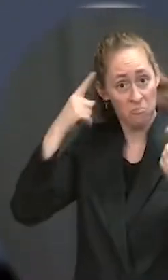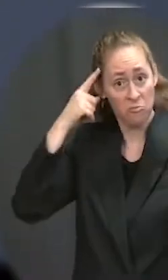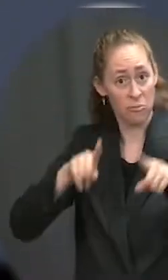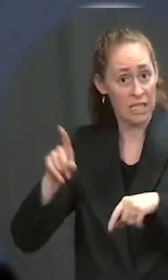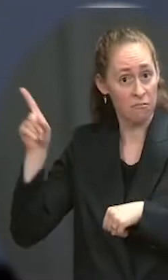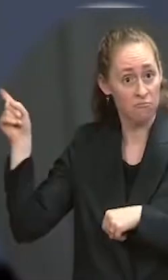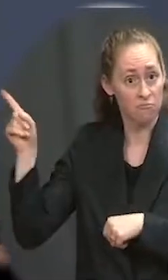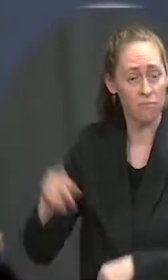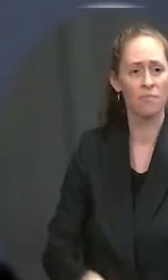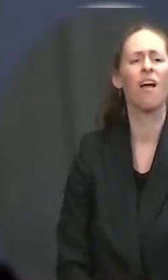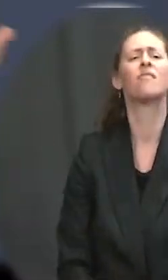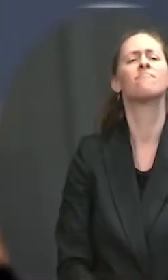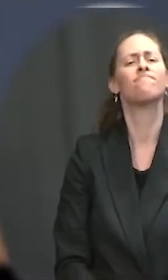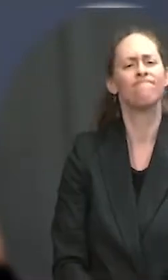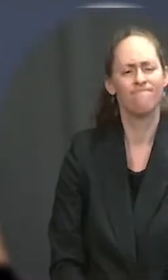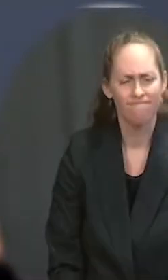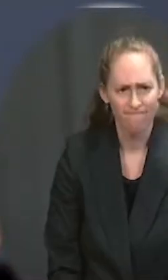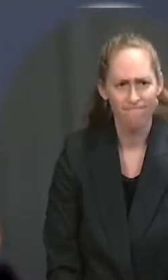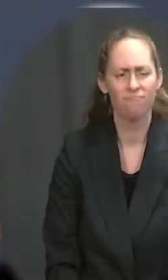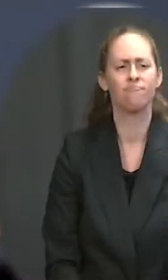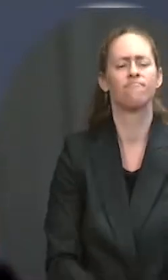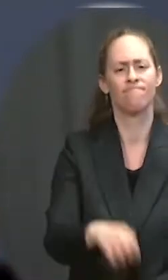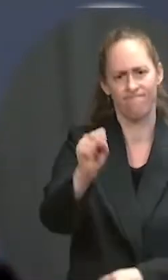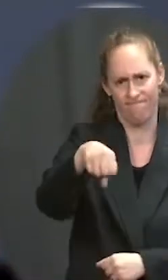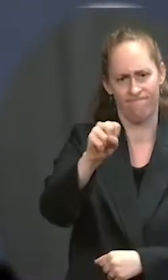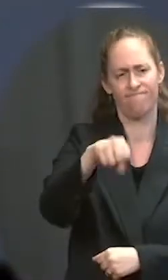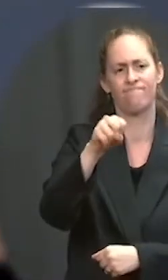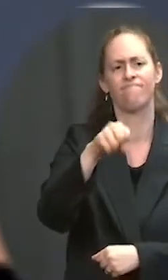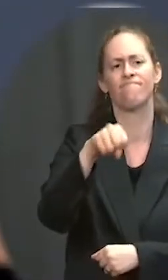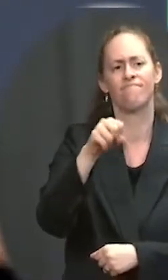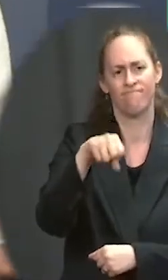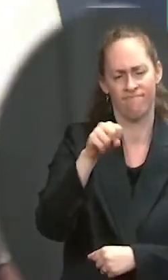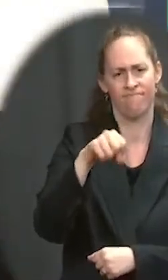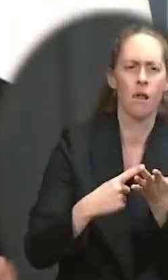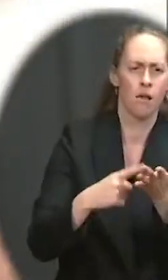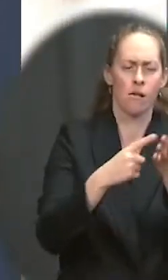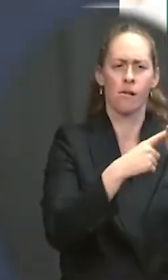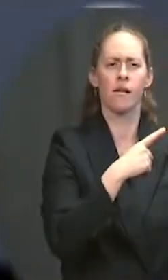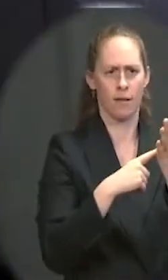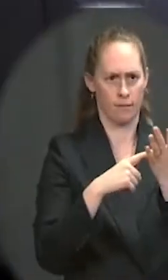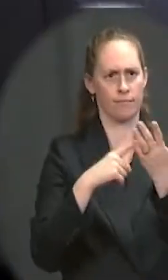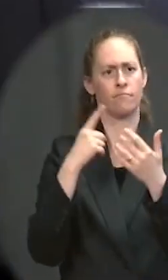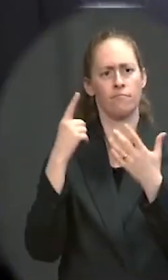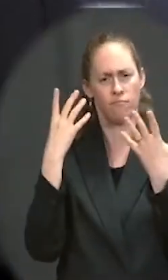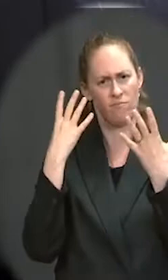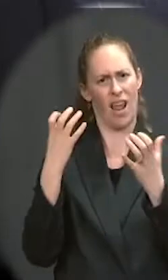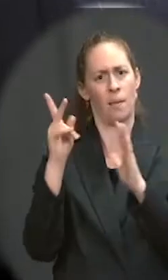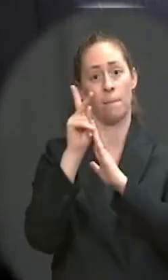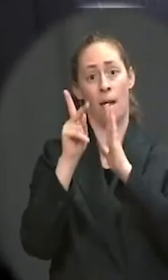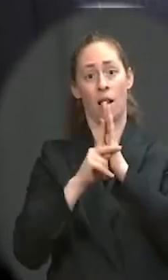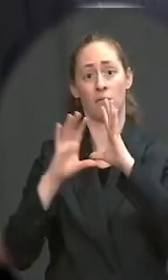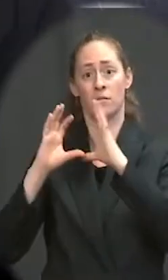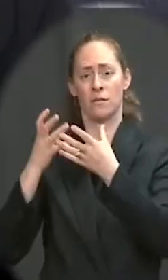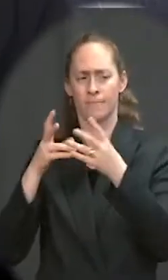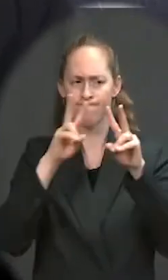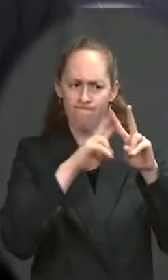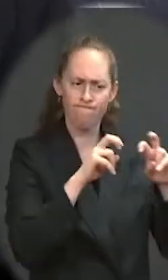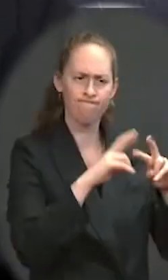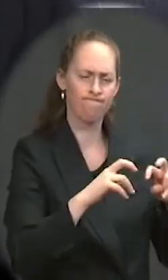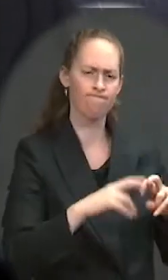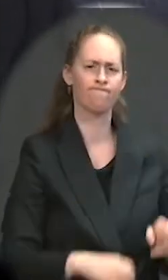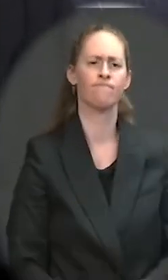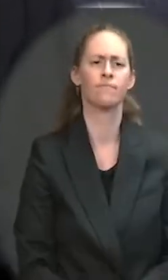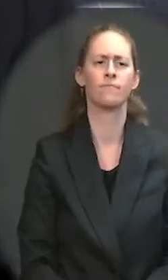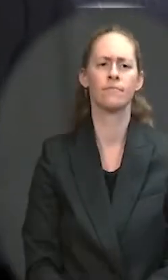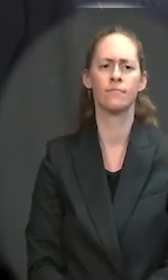also believes that there needs to be an internal policy process. That's what's been ongoing. Given what he's heard from the policy teams, from the health experts,